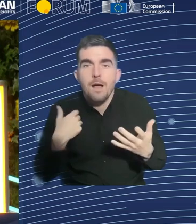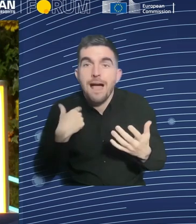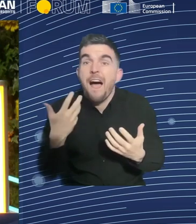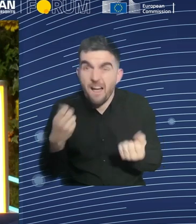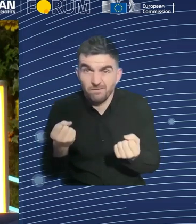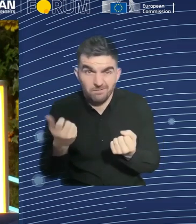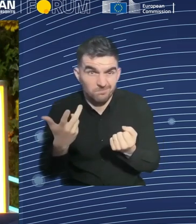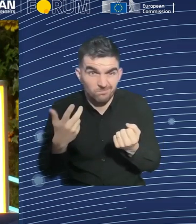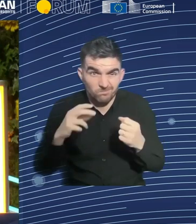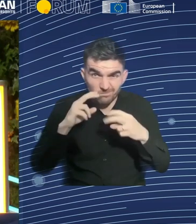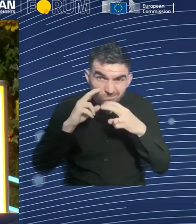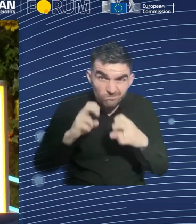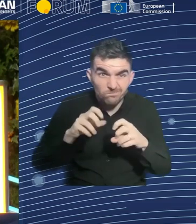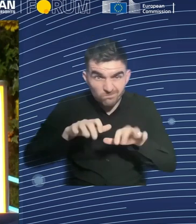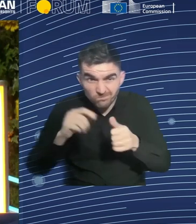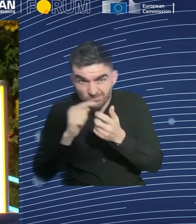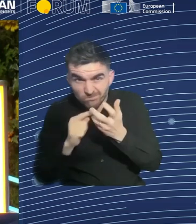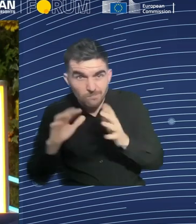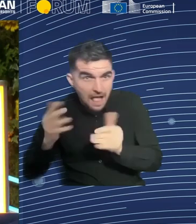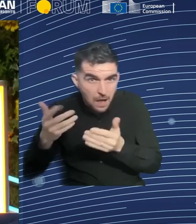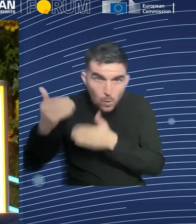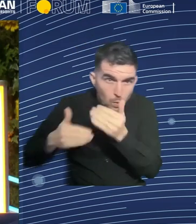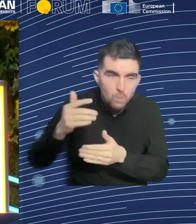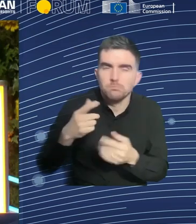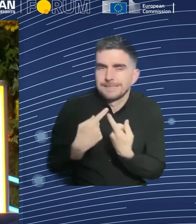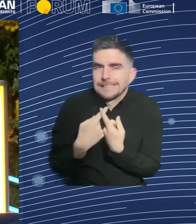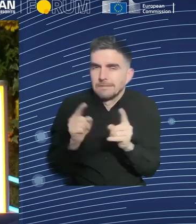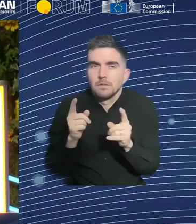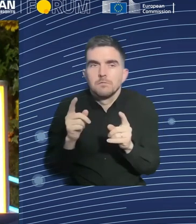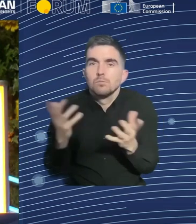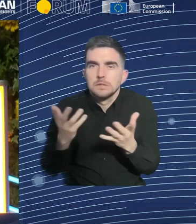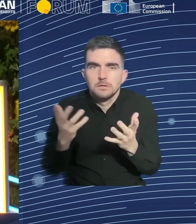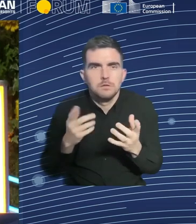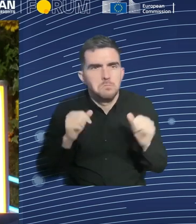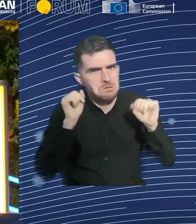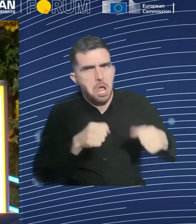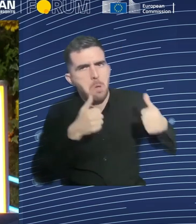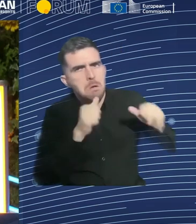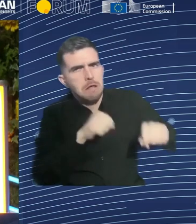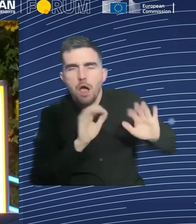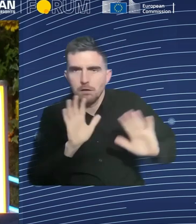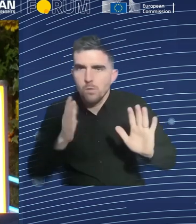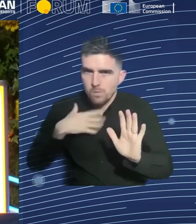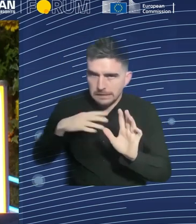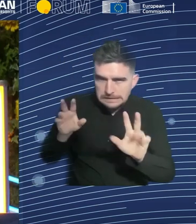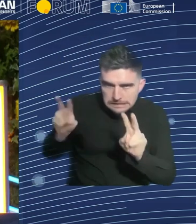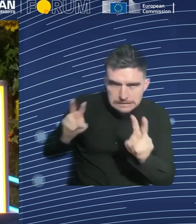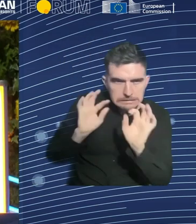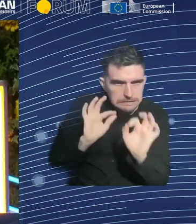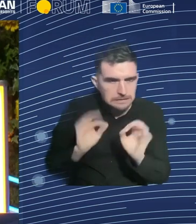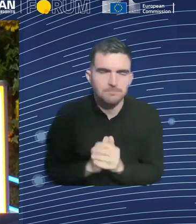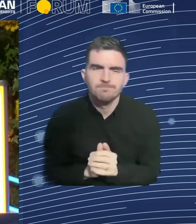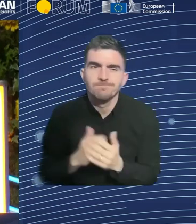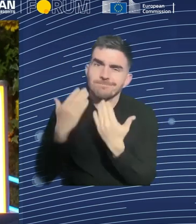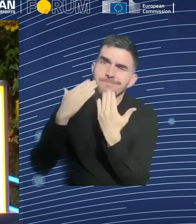question coming from Slido. Just a second. If technology keeps changing